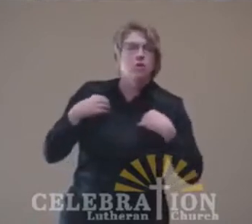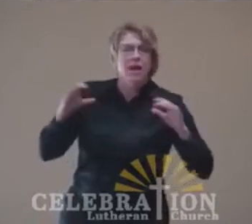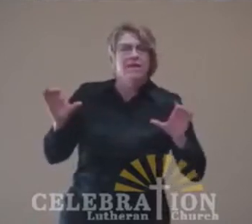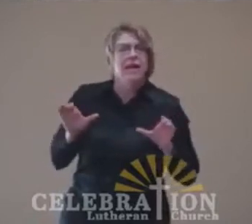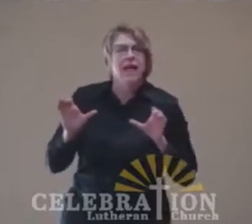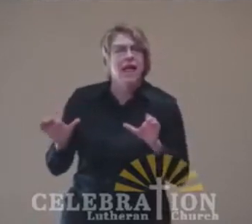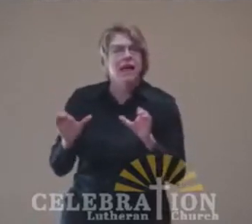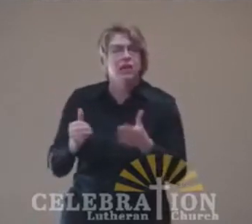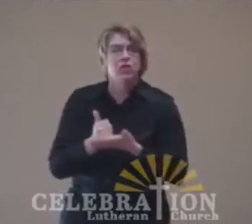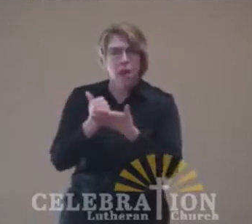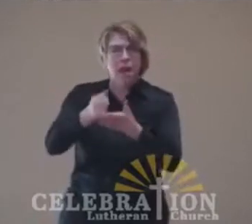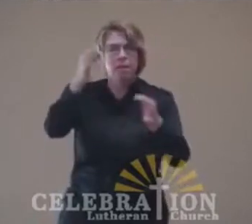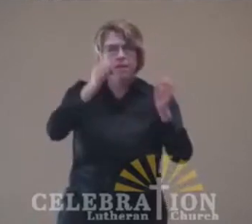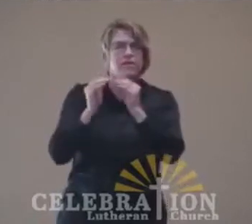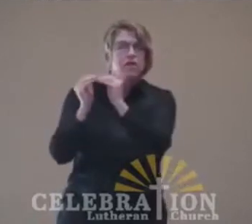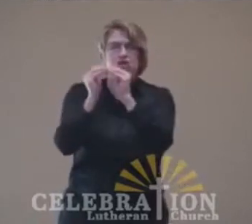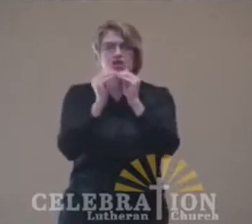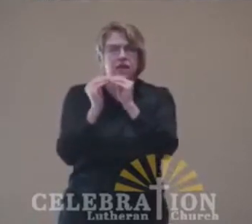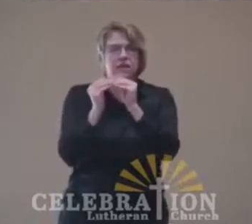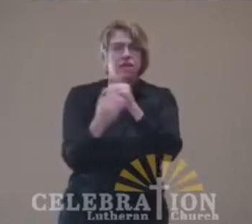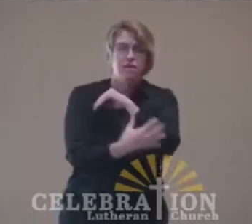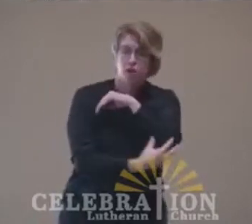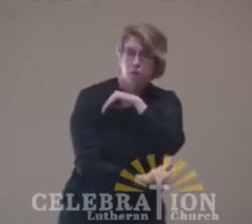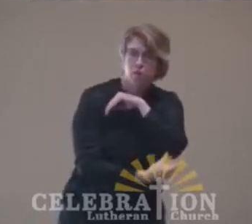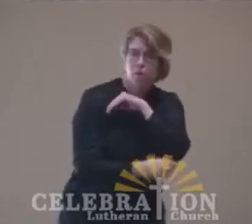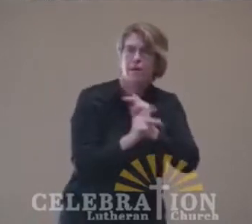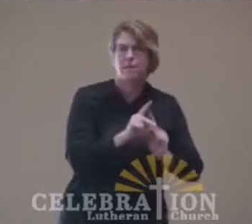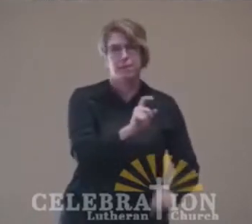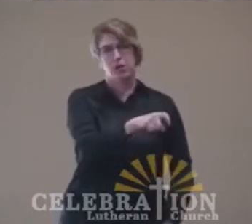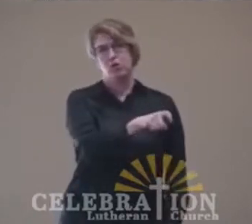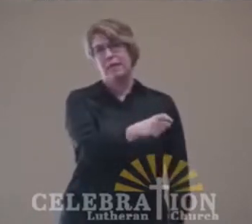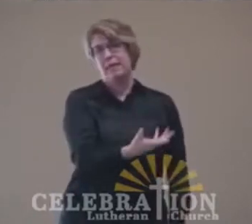justice for the poor and the needy.